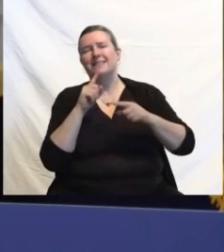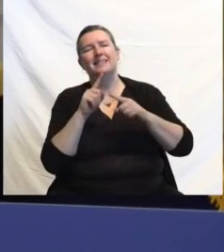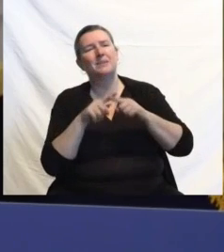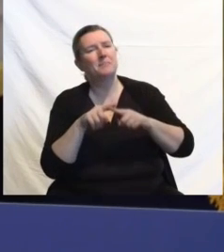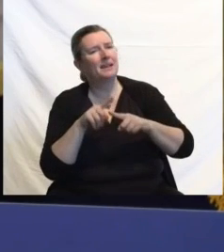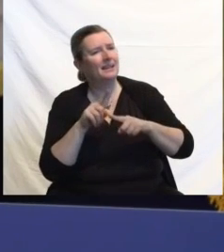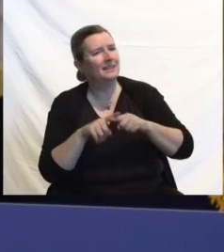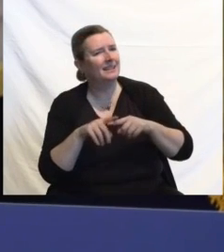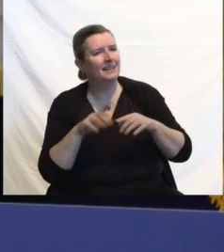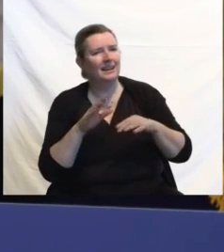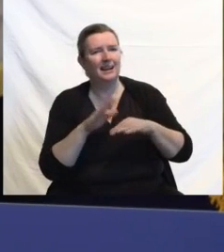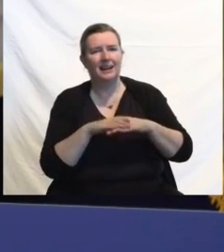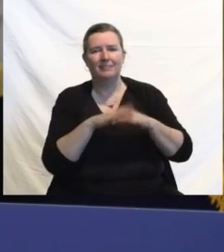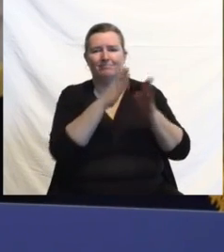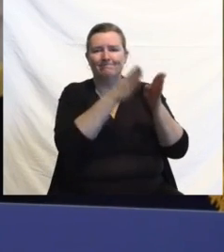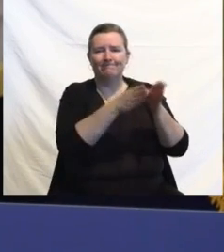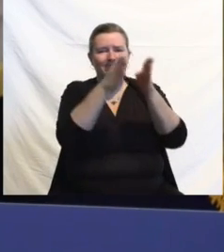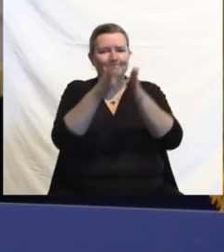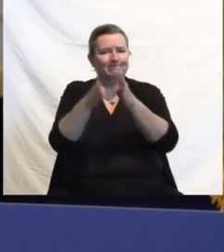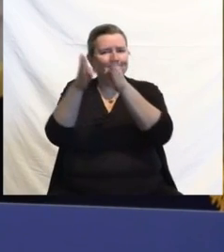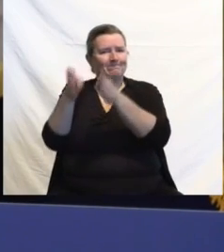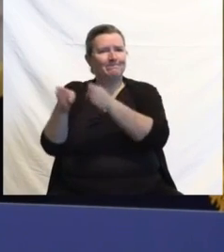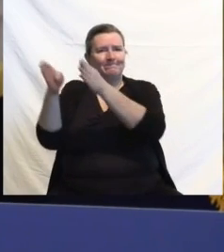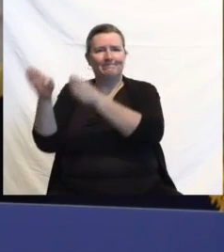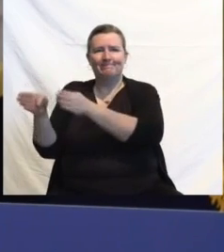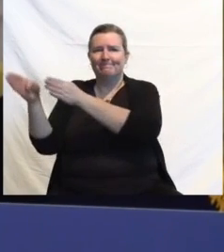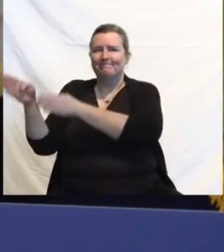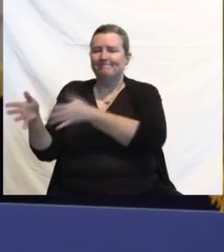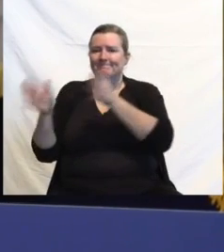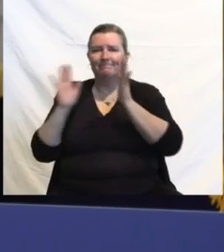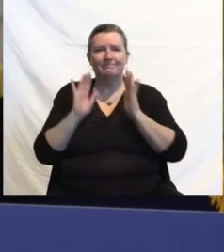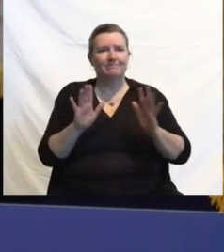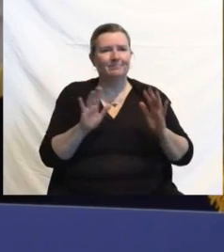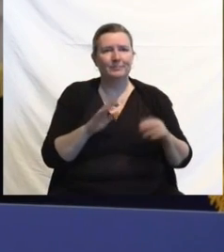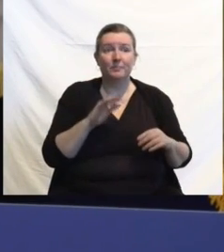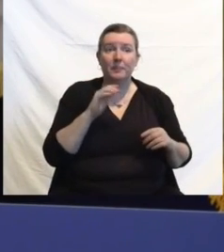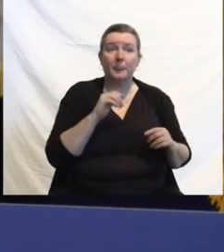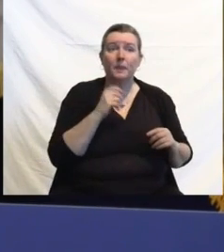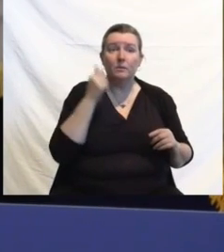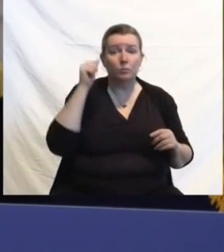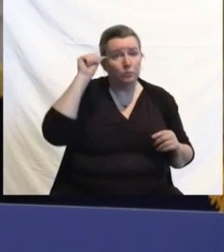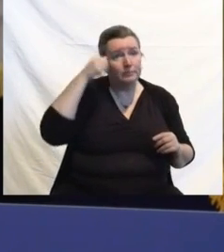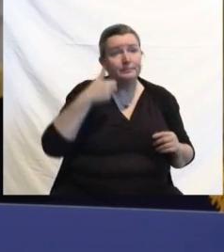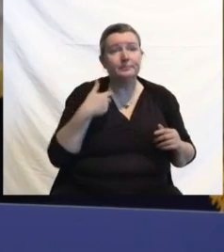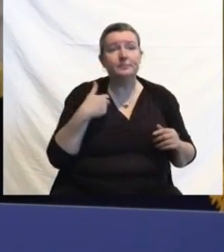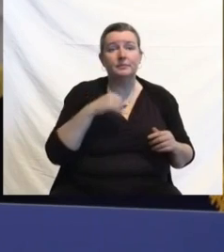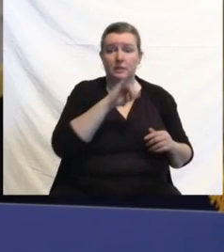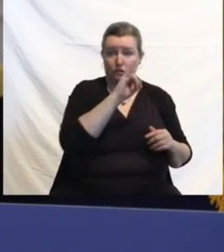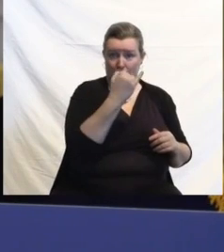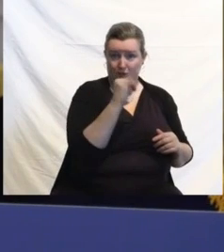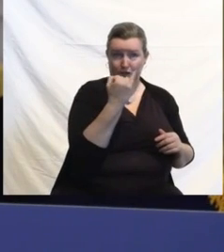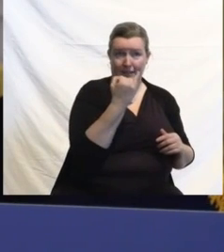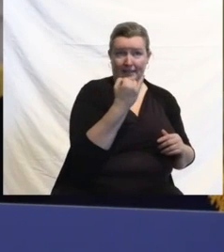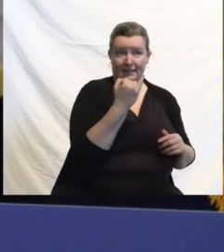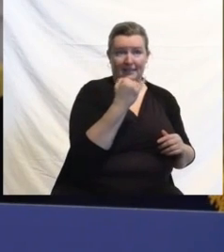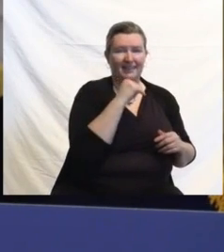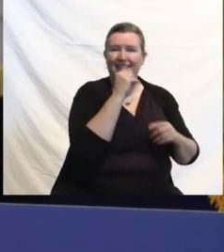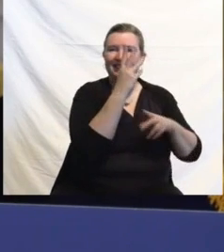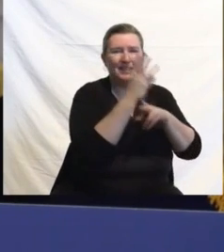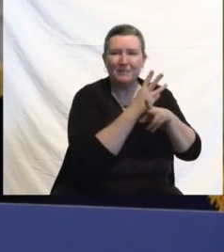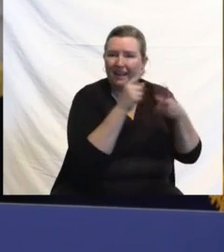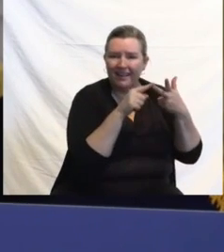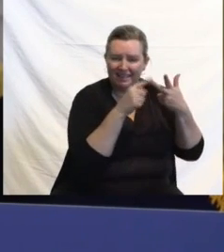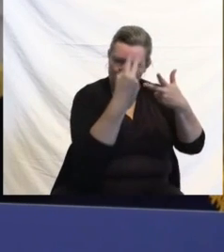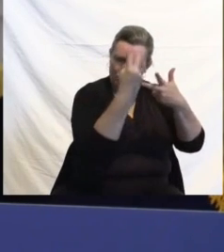individual host factors. And also, you know, we have to remember that for, you know, J&J, it's a two-month period. Versus like